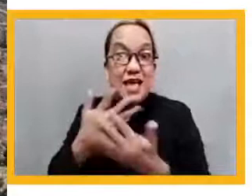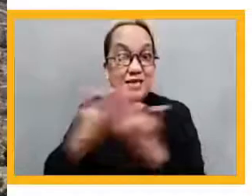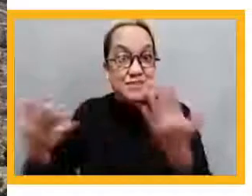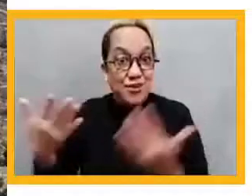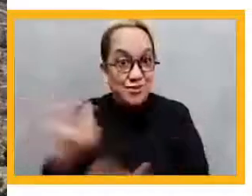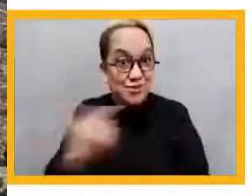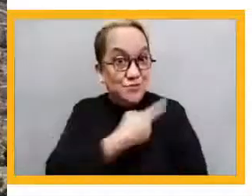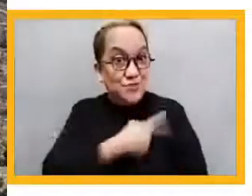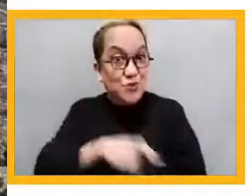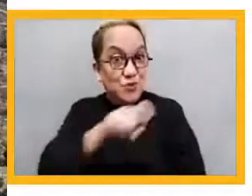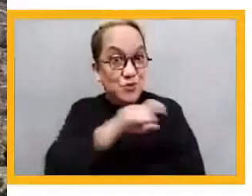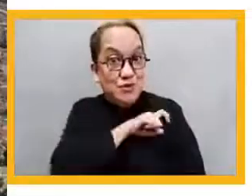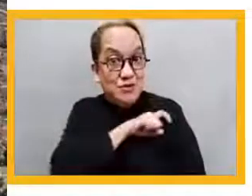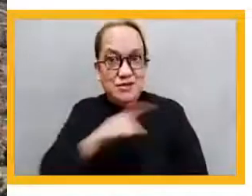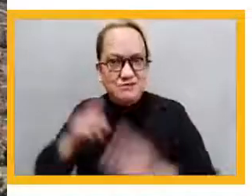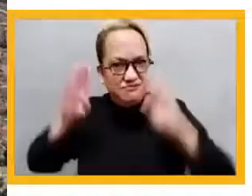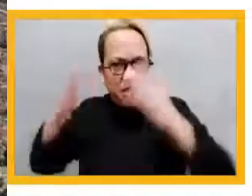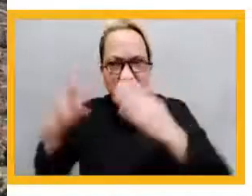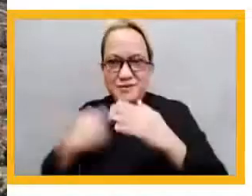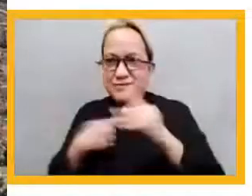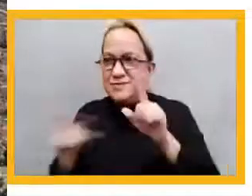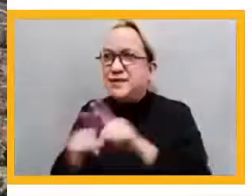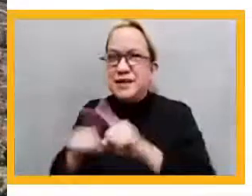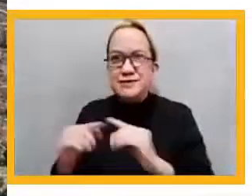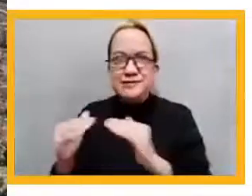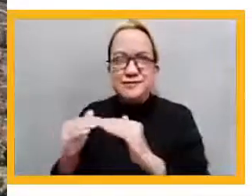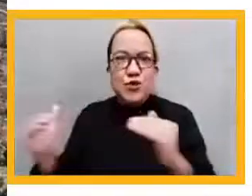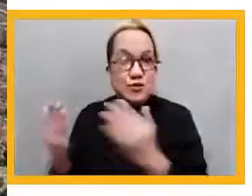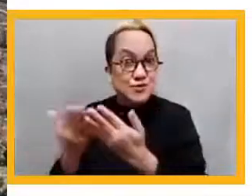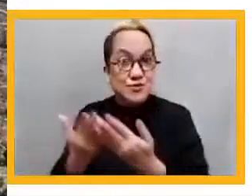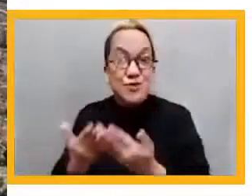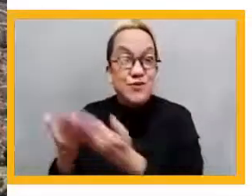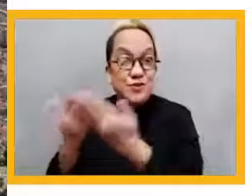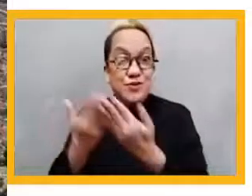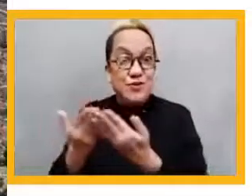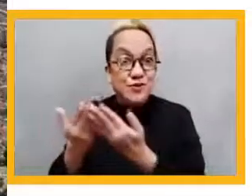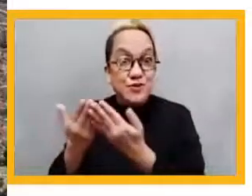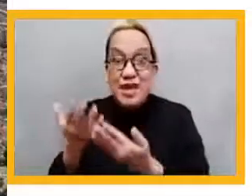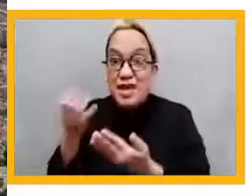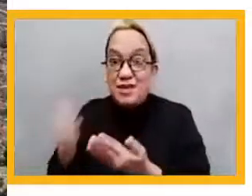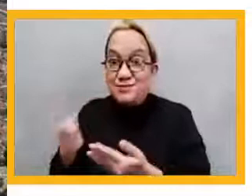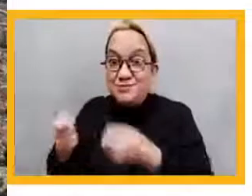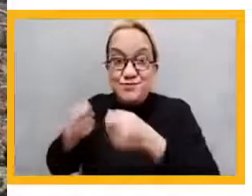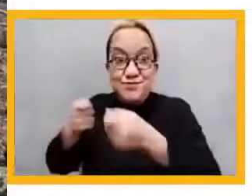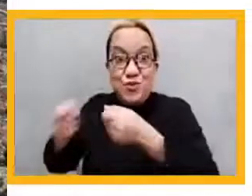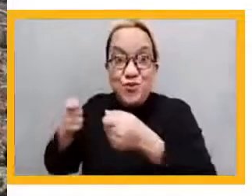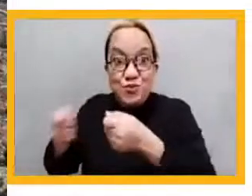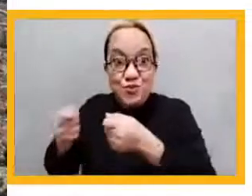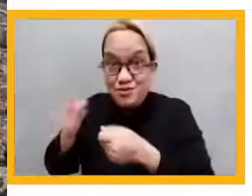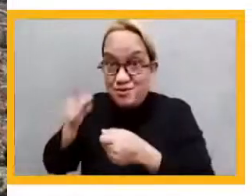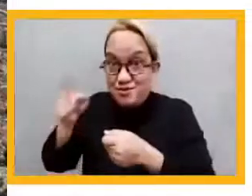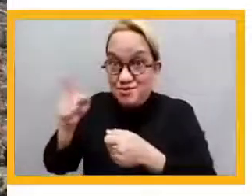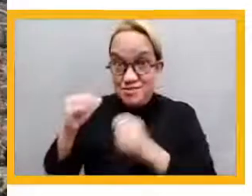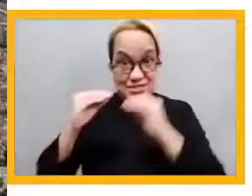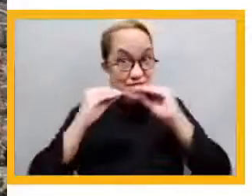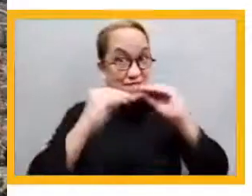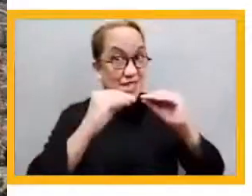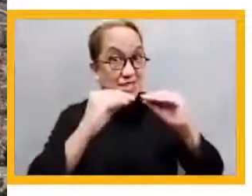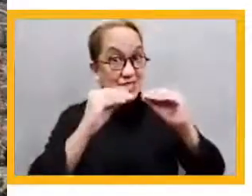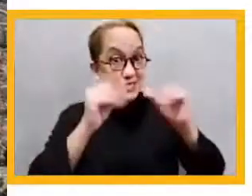community and teachers training strategies in a very operational way. The system